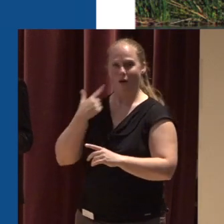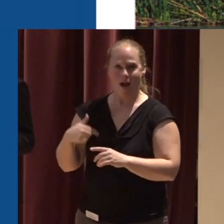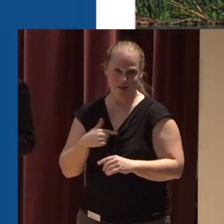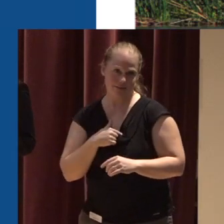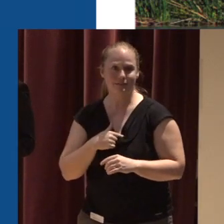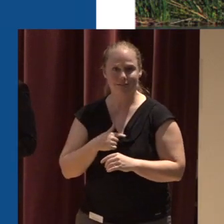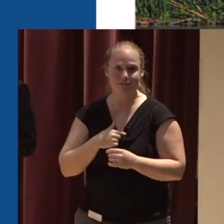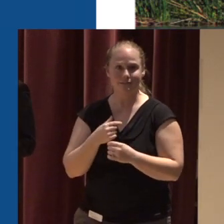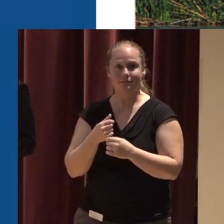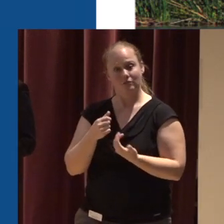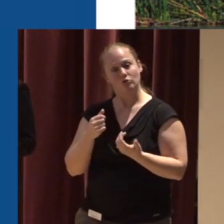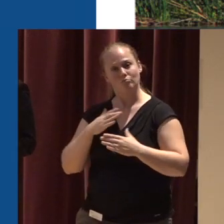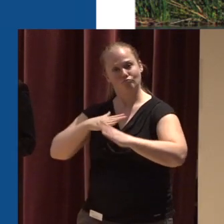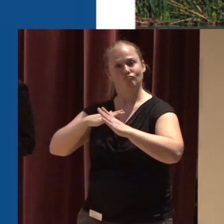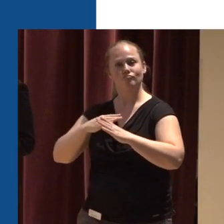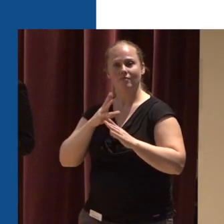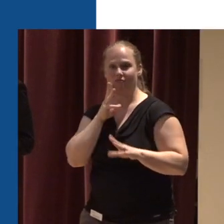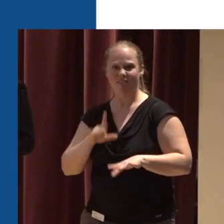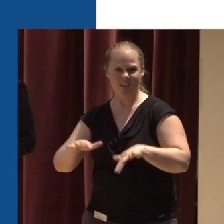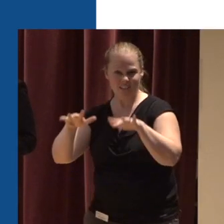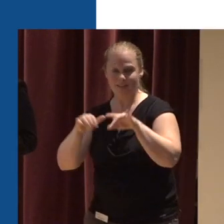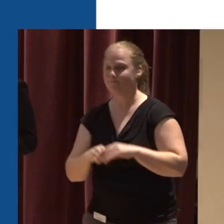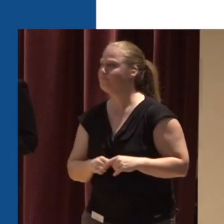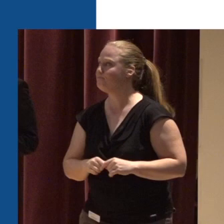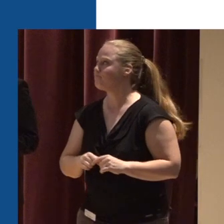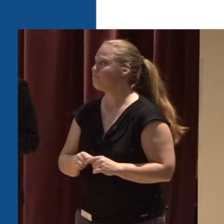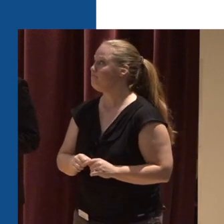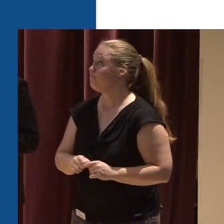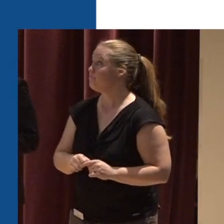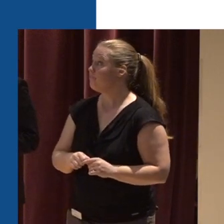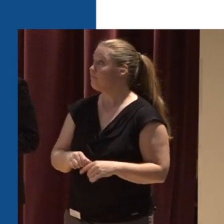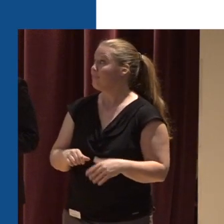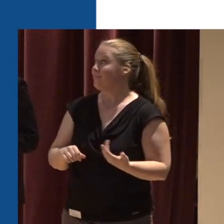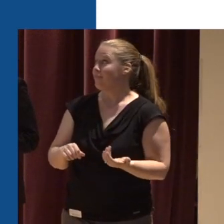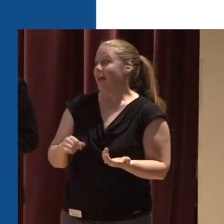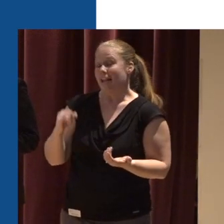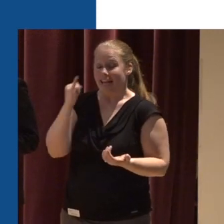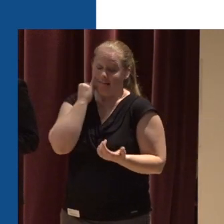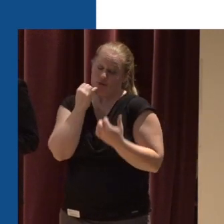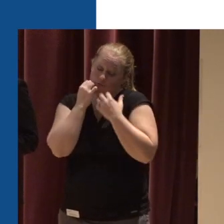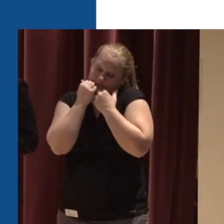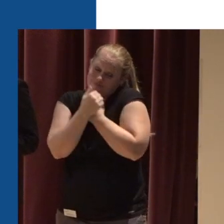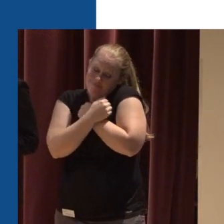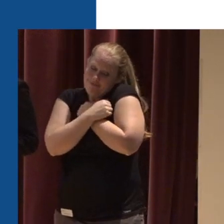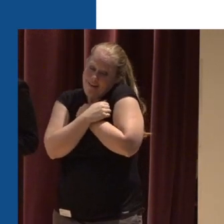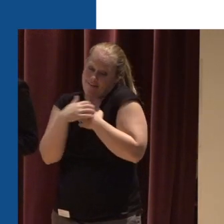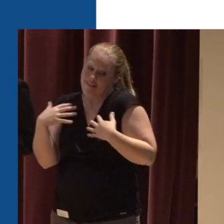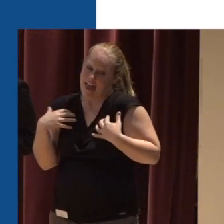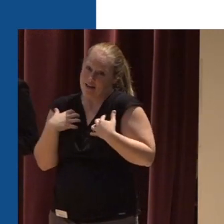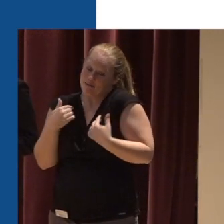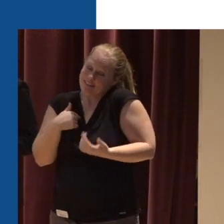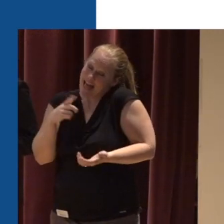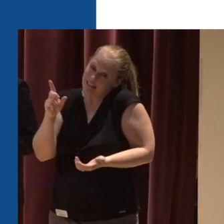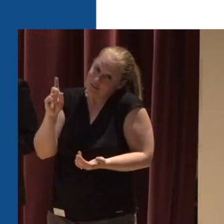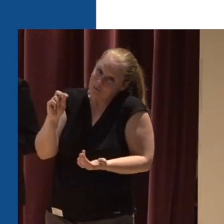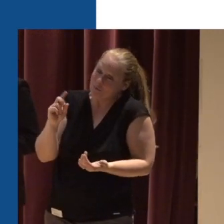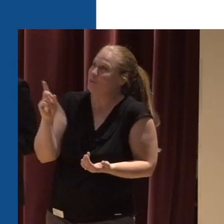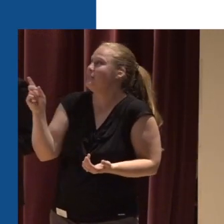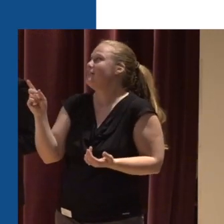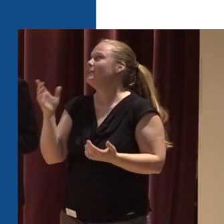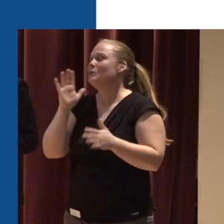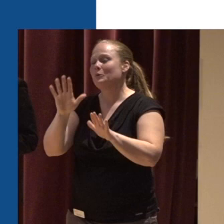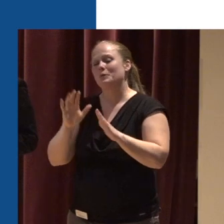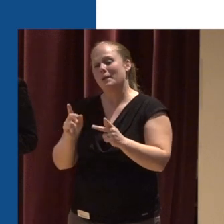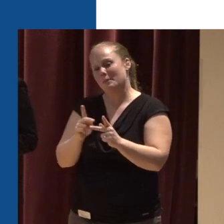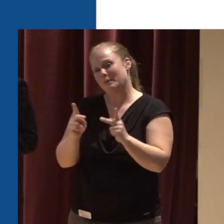saving the flood waters for us And if you're warm and fuzzy and you care about animals like I do They are nurseries